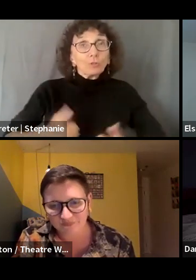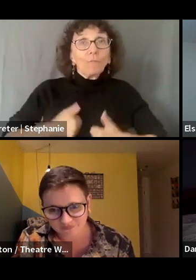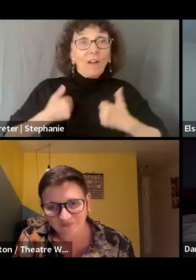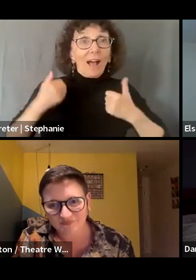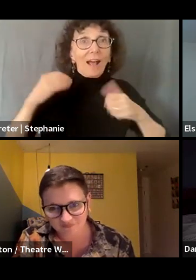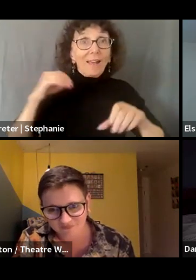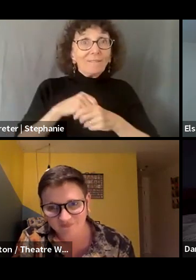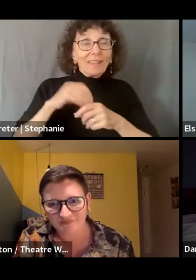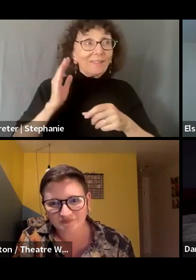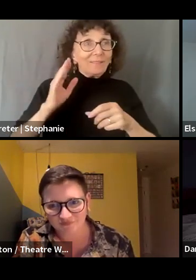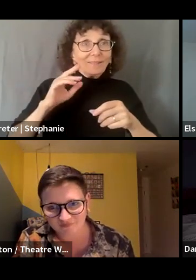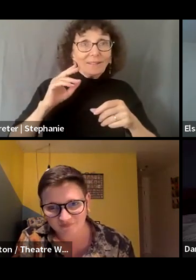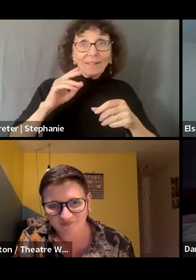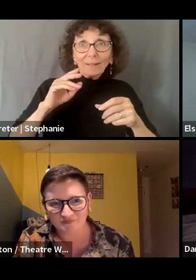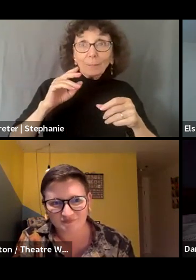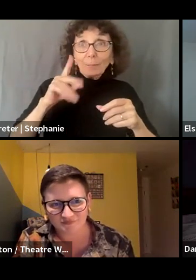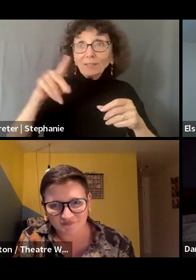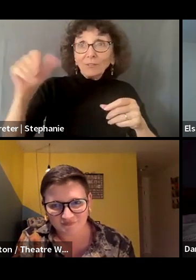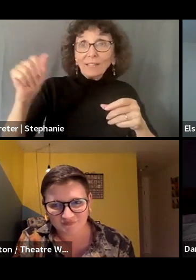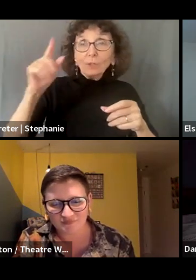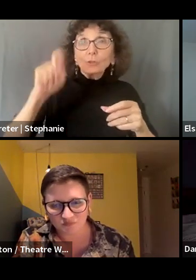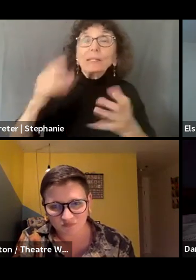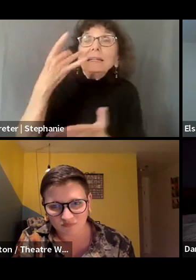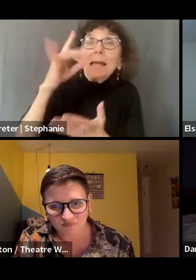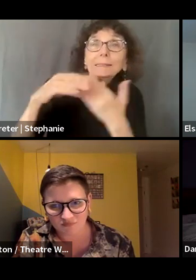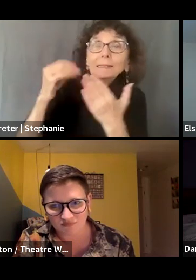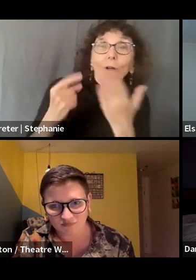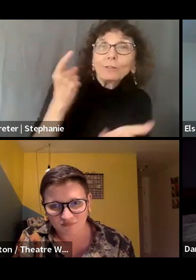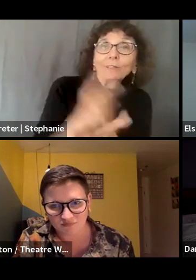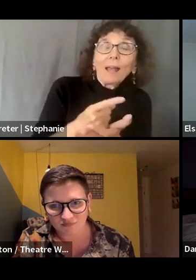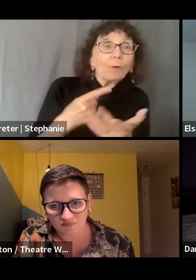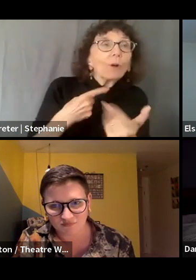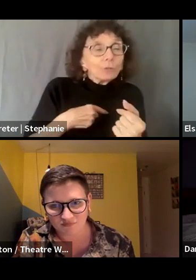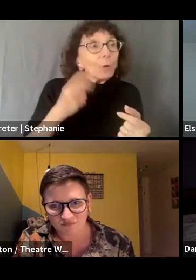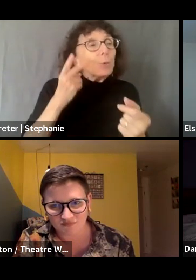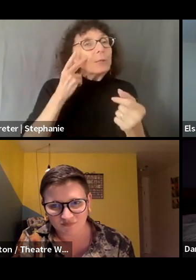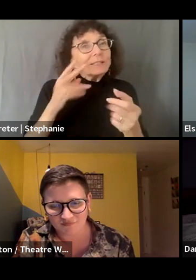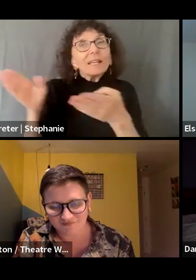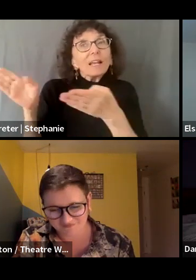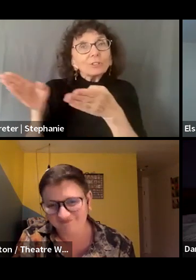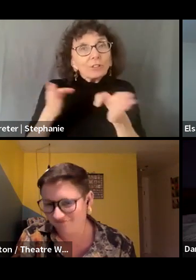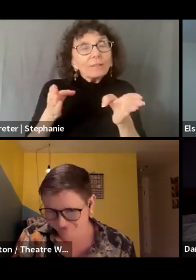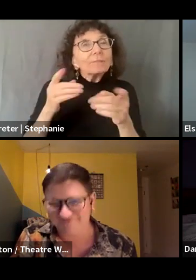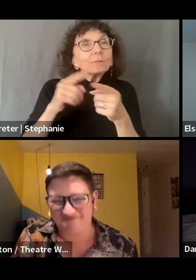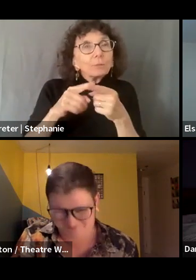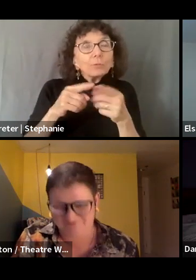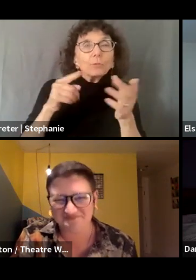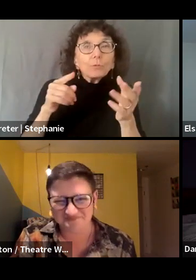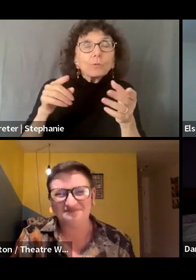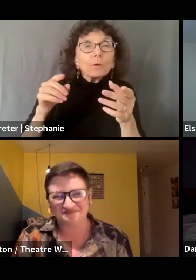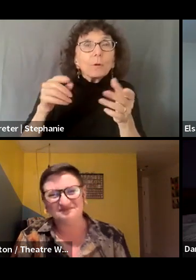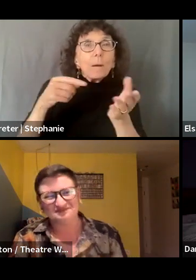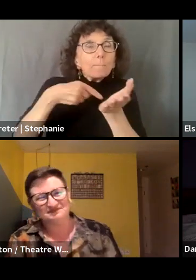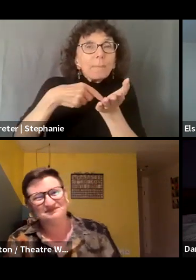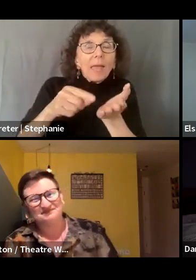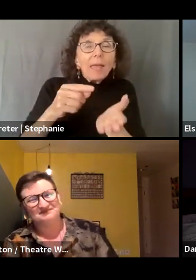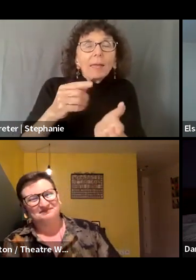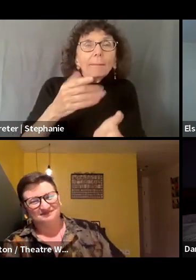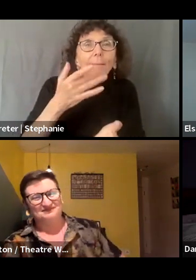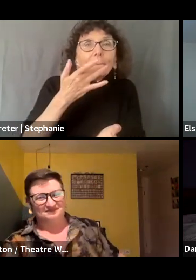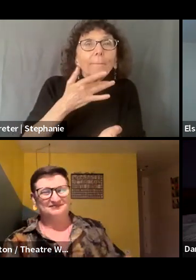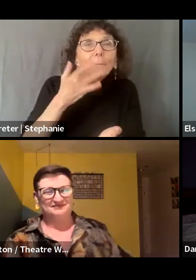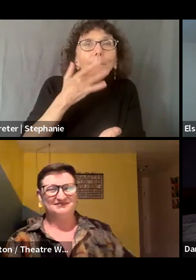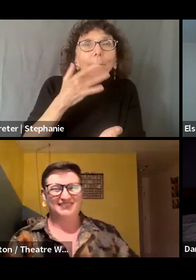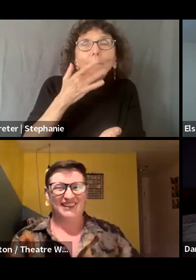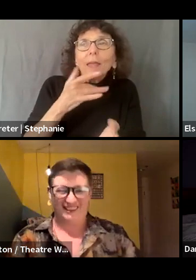name like, yes, David, we are seeing that shift, but in a lot of cases, we're seeing the shift to a what is sort of like nominally